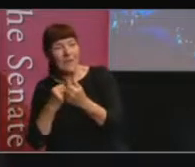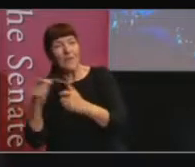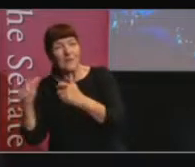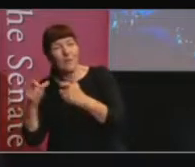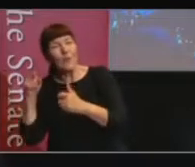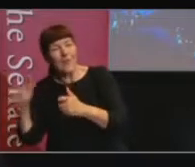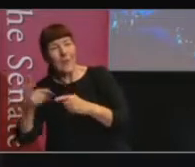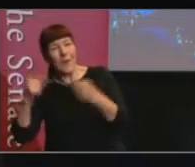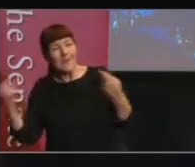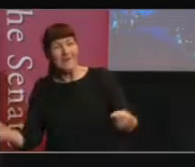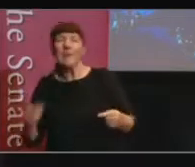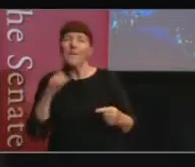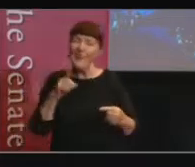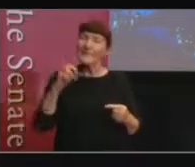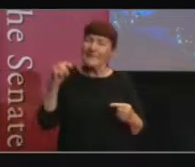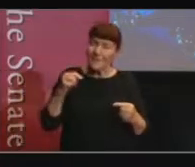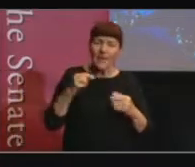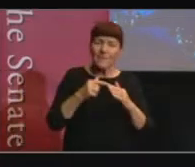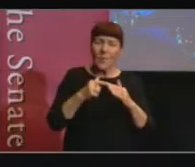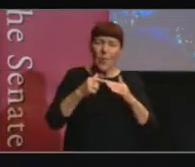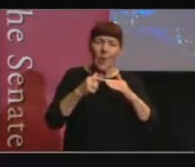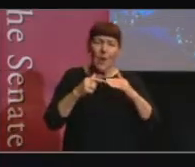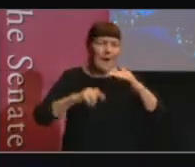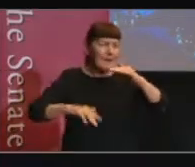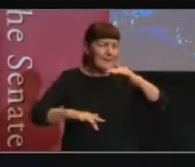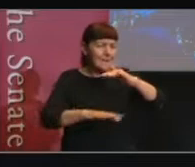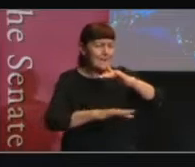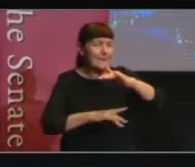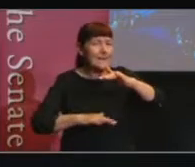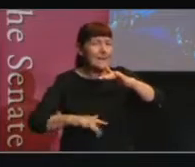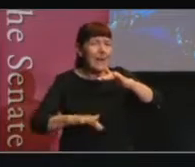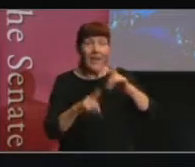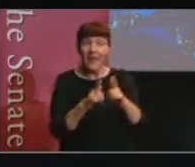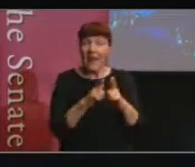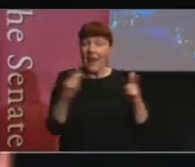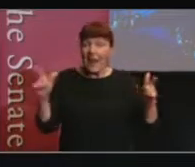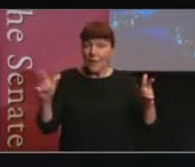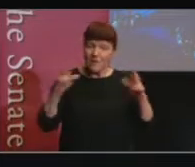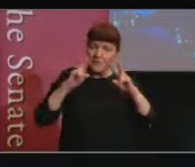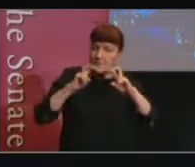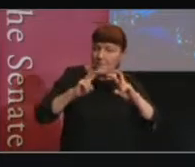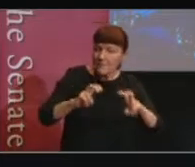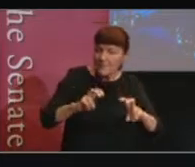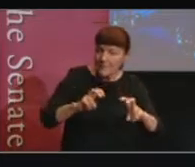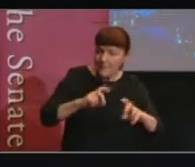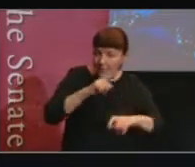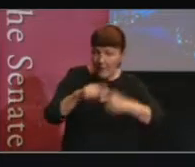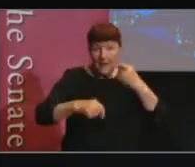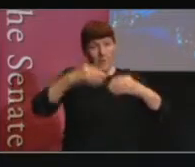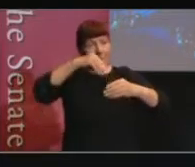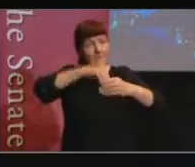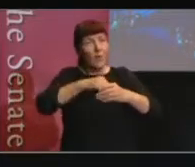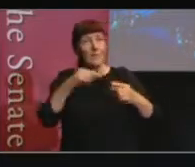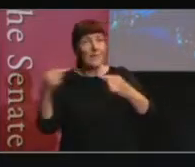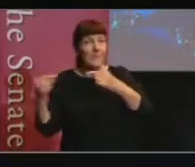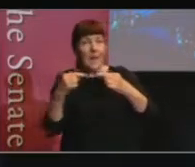happening. The language of scrutiny is infiltrating the debate in a more sophisticated way, in